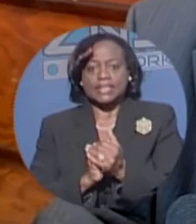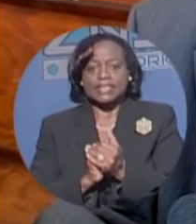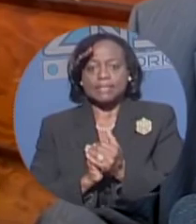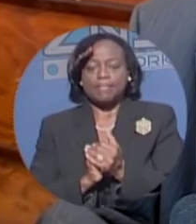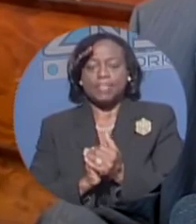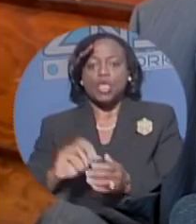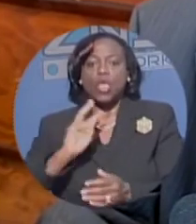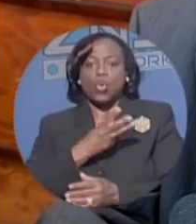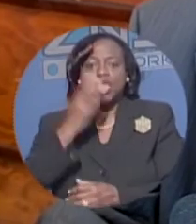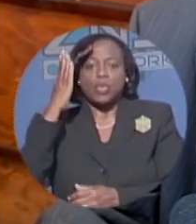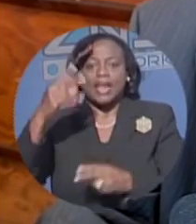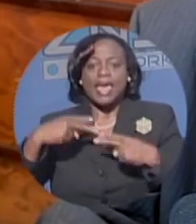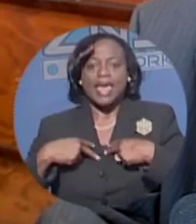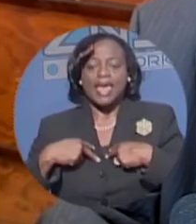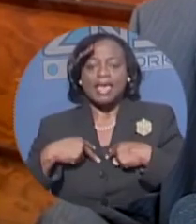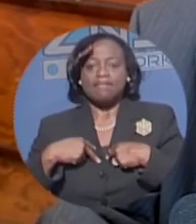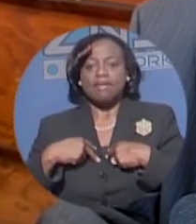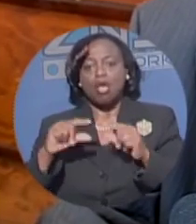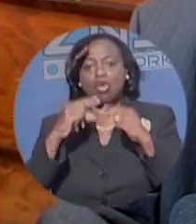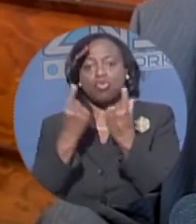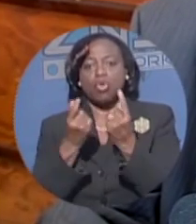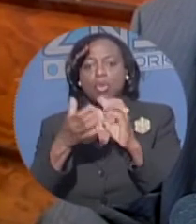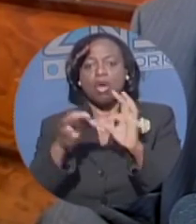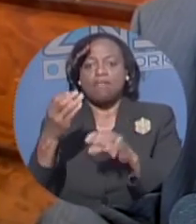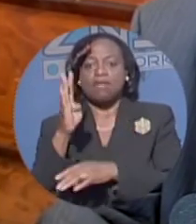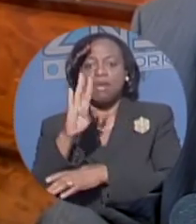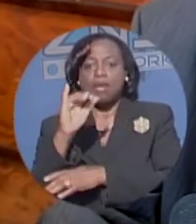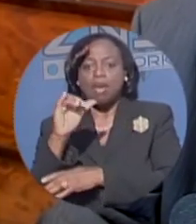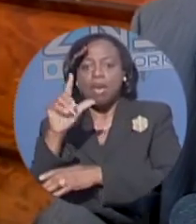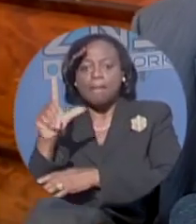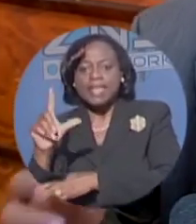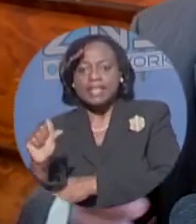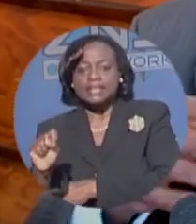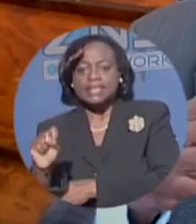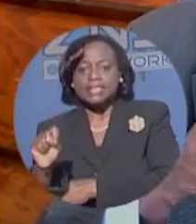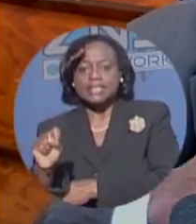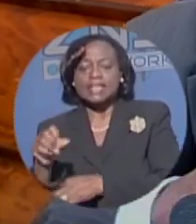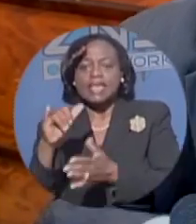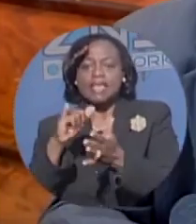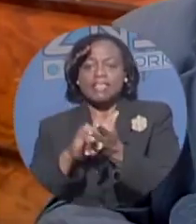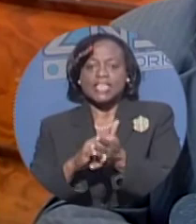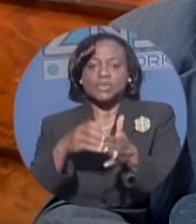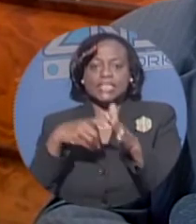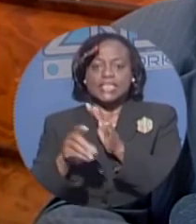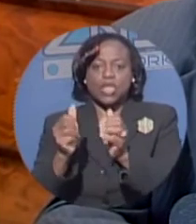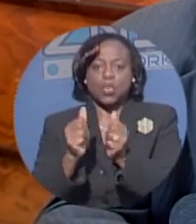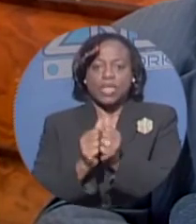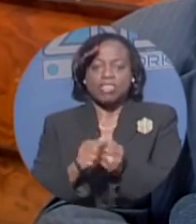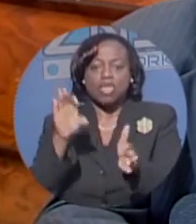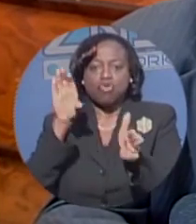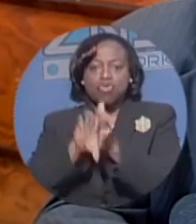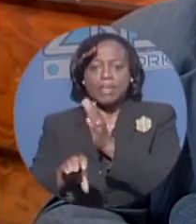a package of bills that deal with the criminal justice system, that we know that